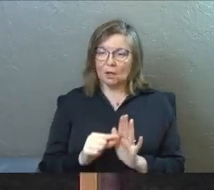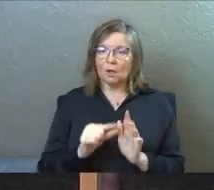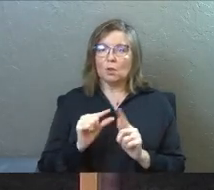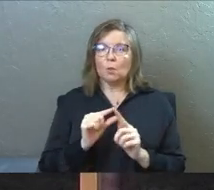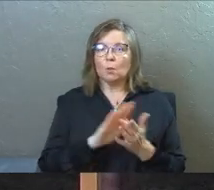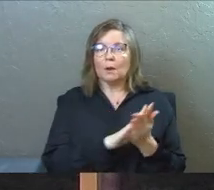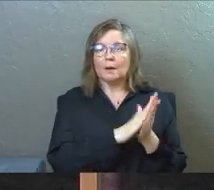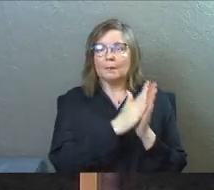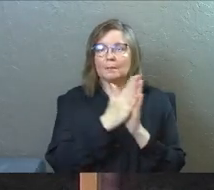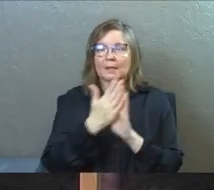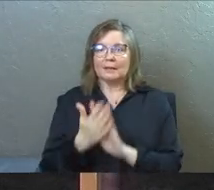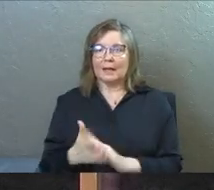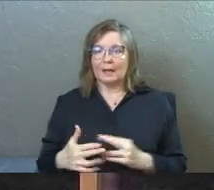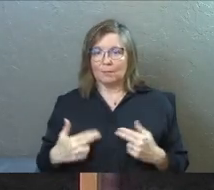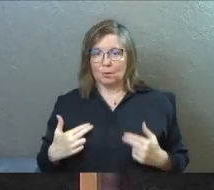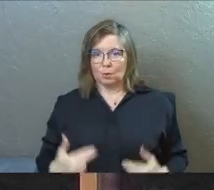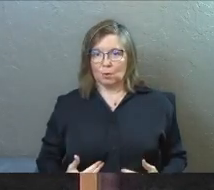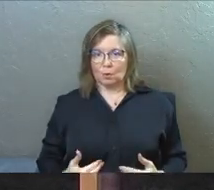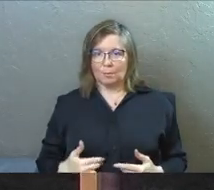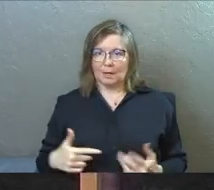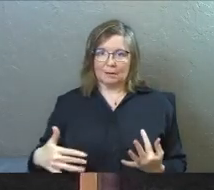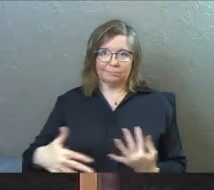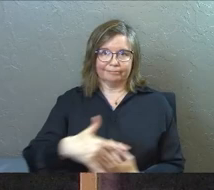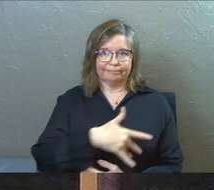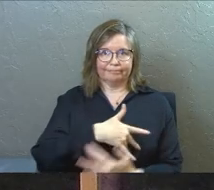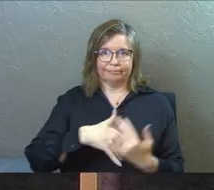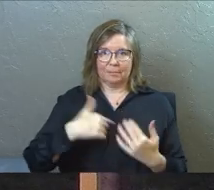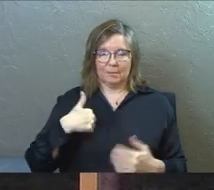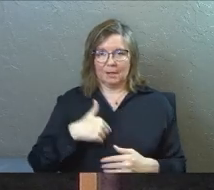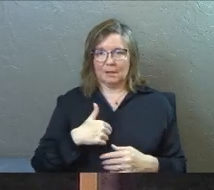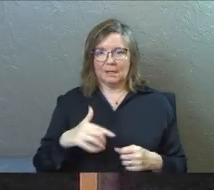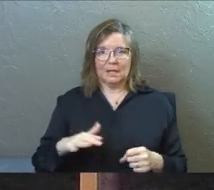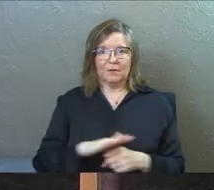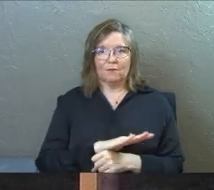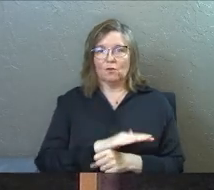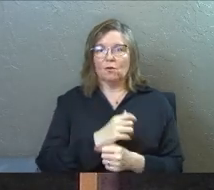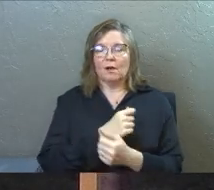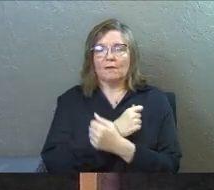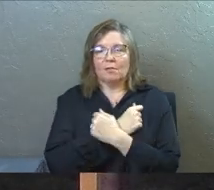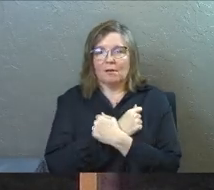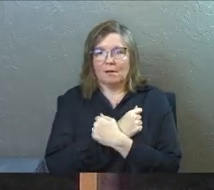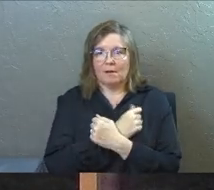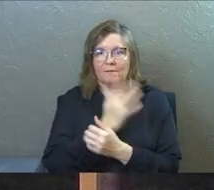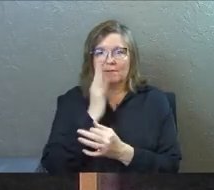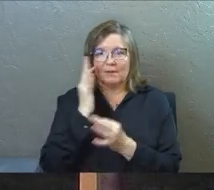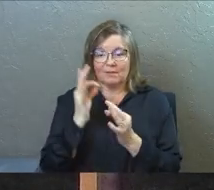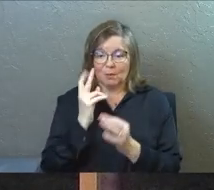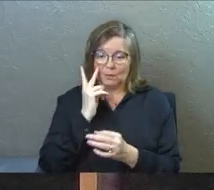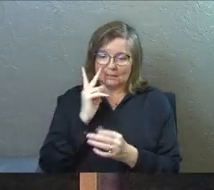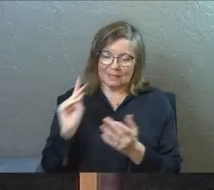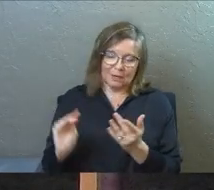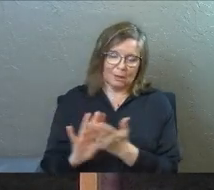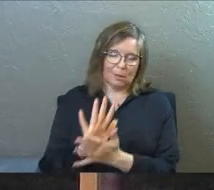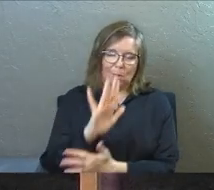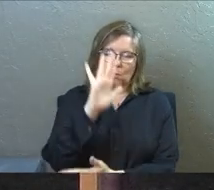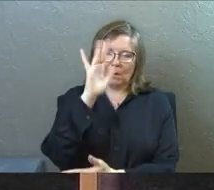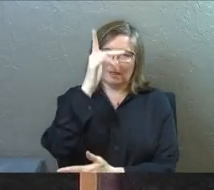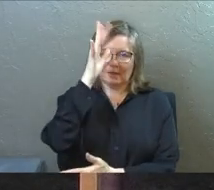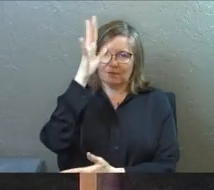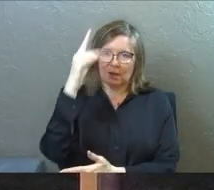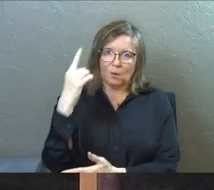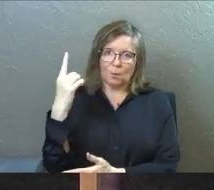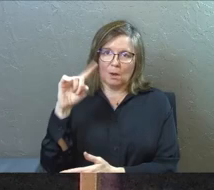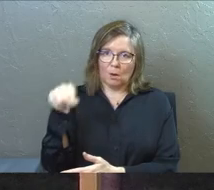word became human and made his home among us. He was full of unfailing love and faithfulness and we have seen his glory, the glory of the